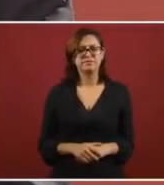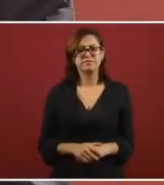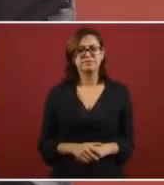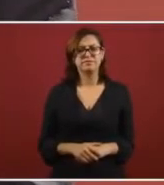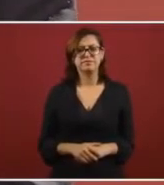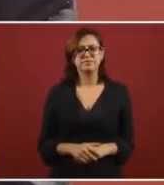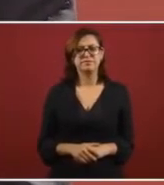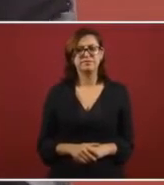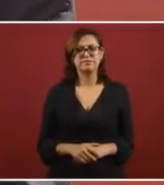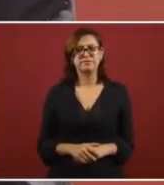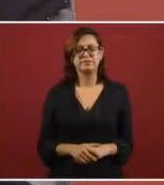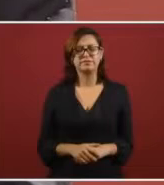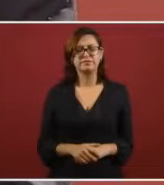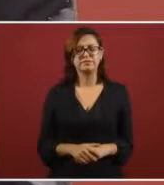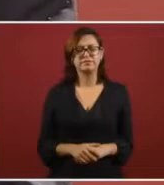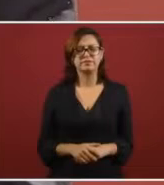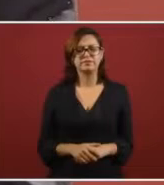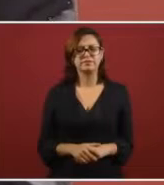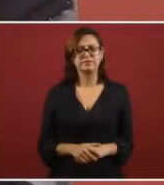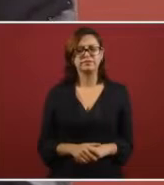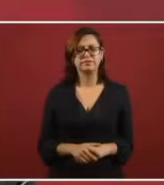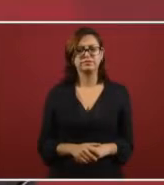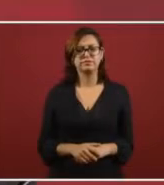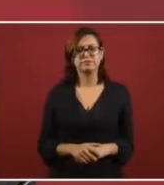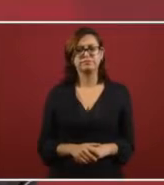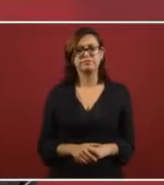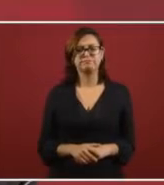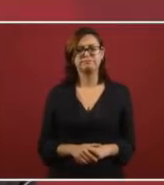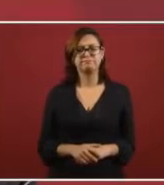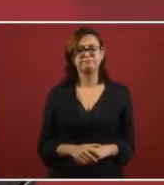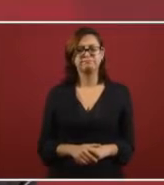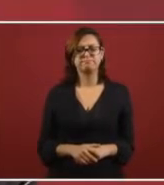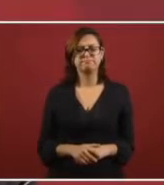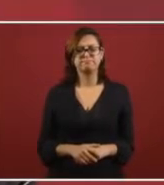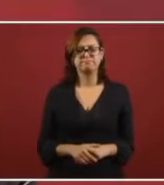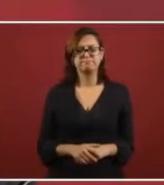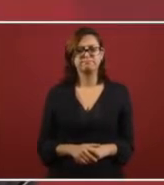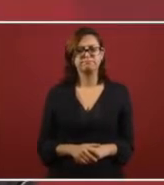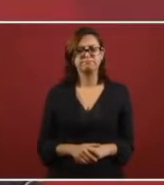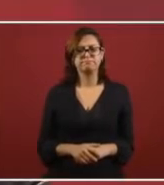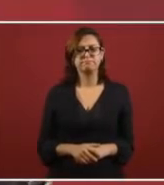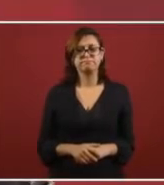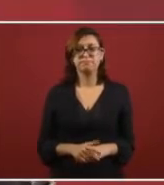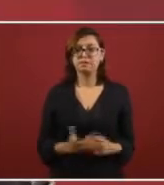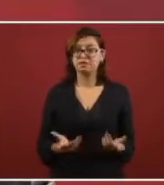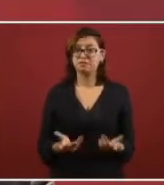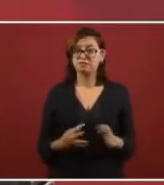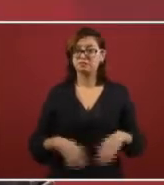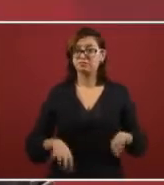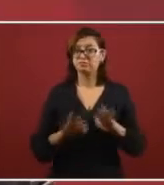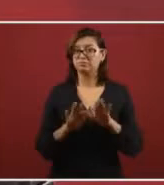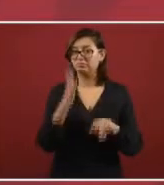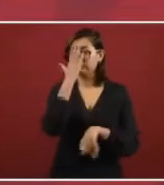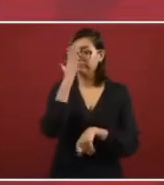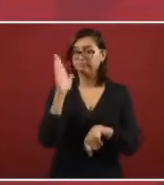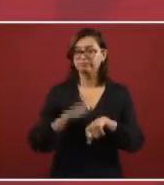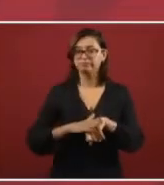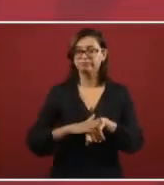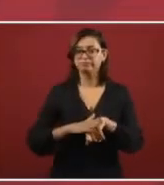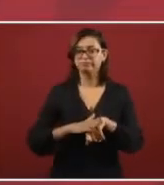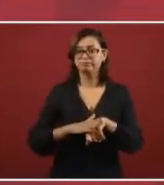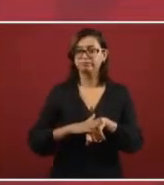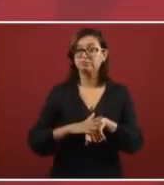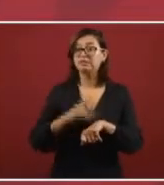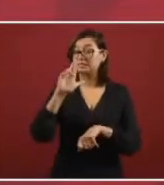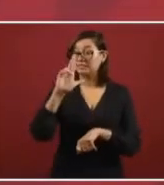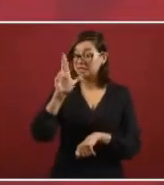let's not let this or stop taking into